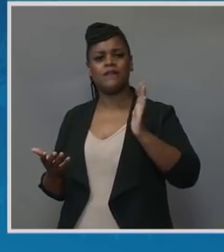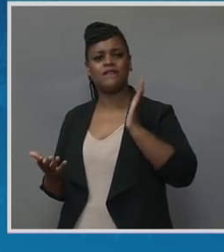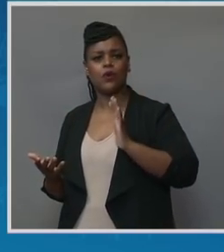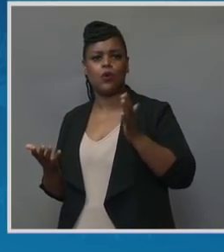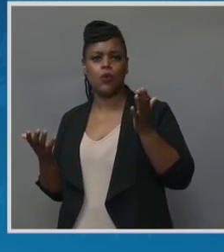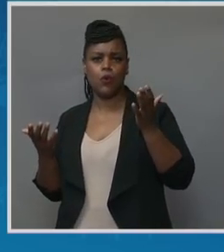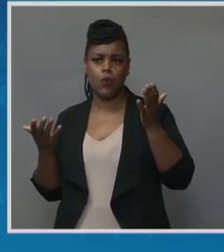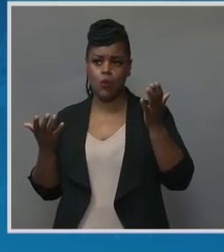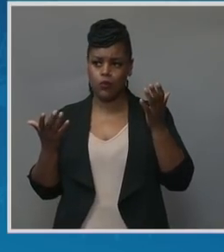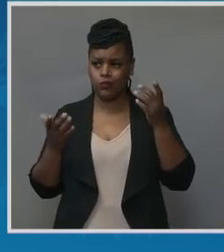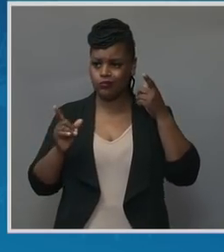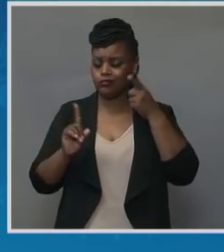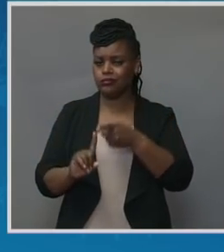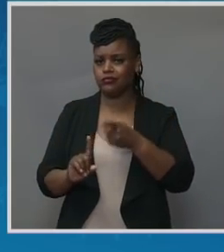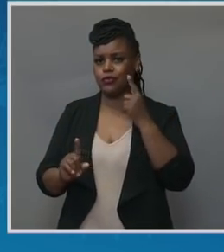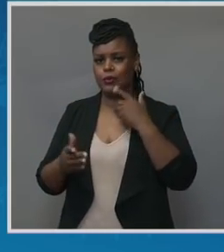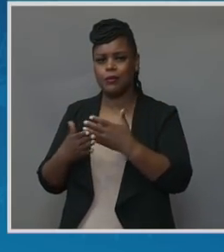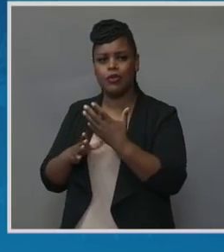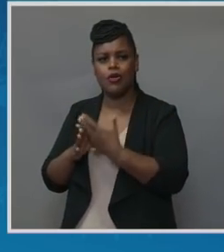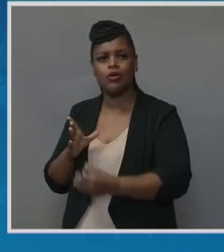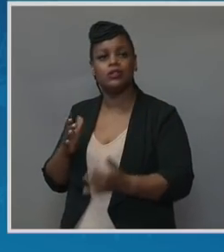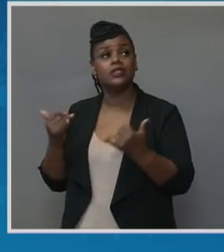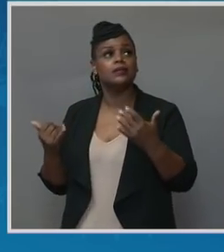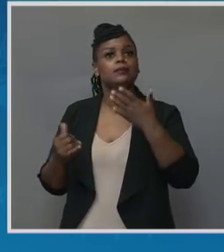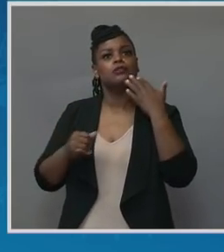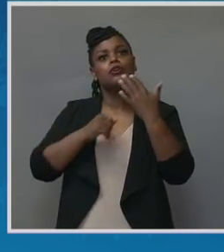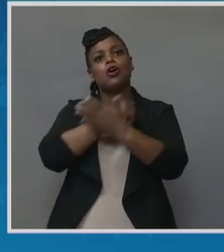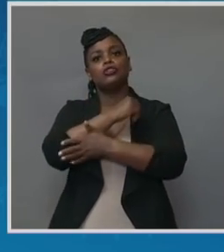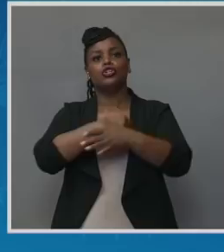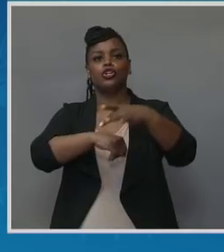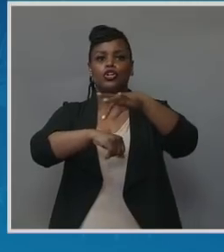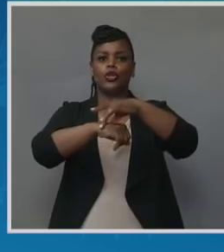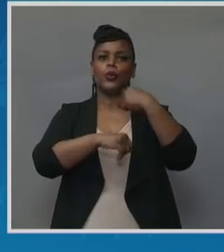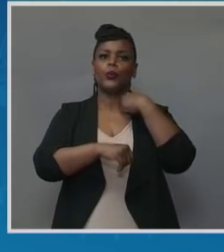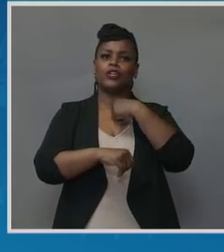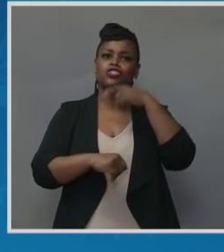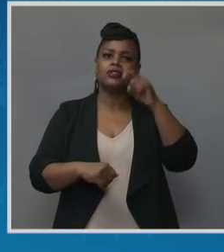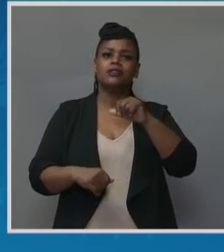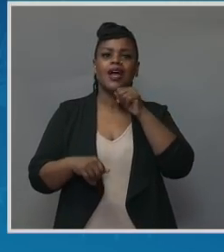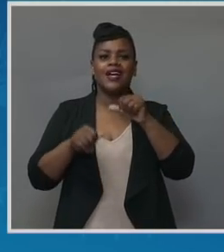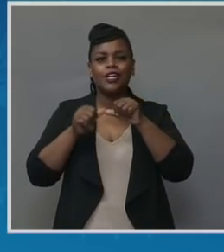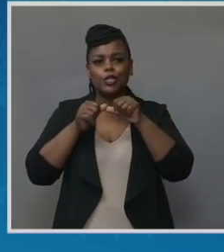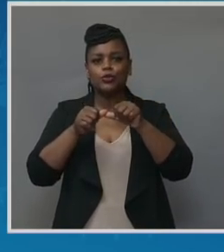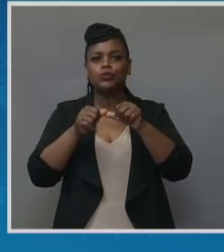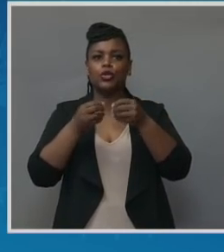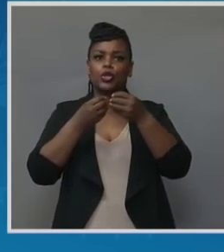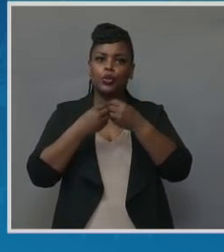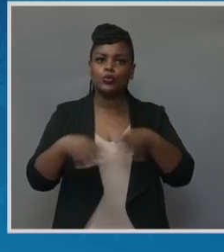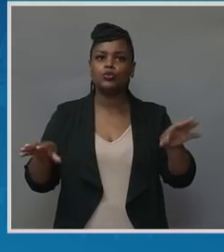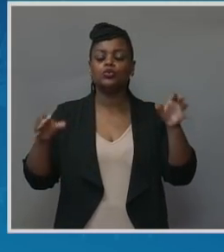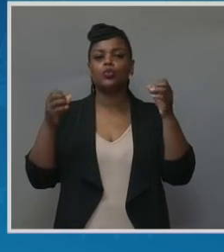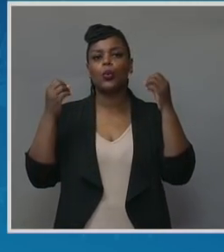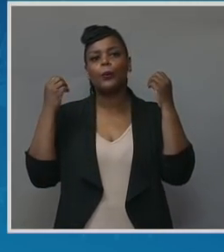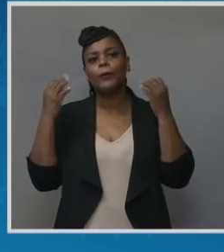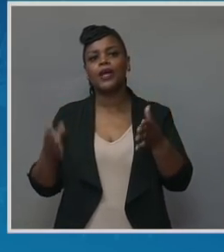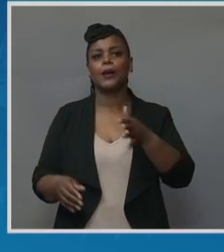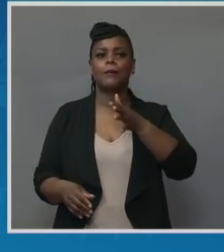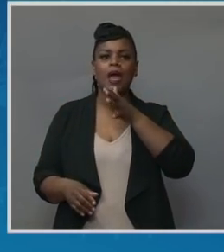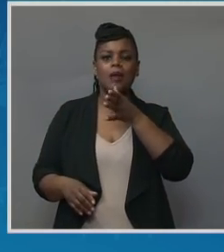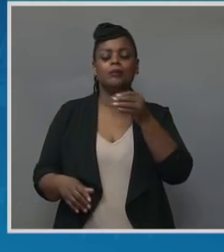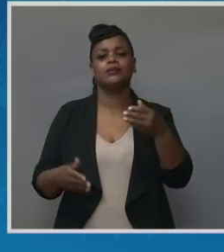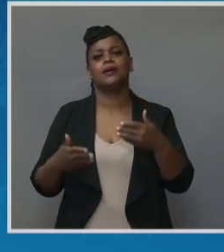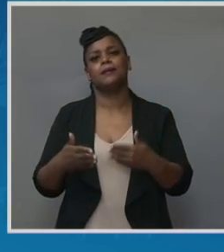This is the greatest country on earth. We should not continuously lose so many mothers and babies to preventable